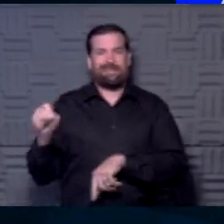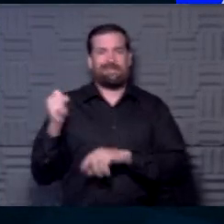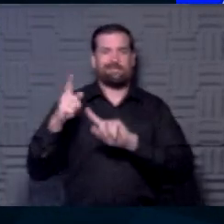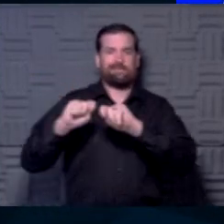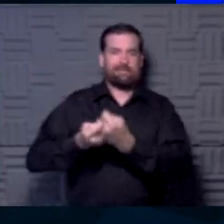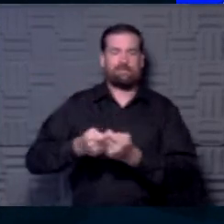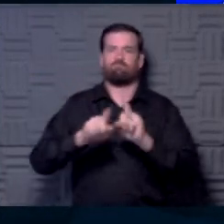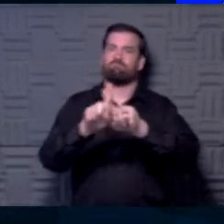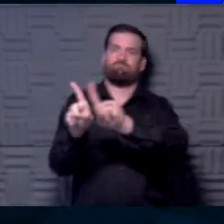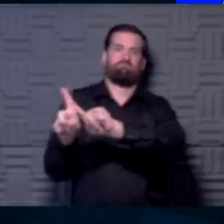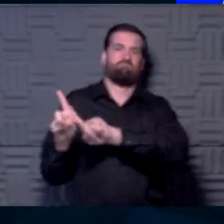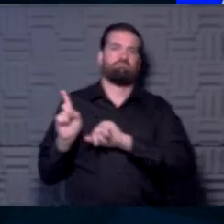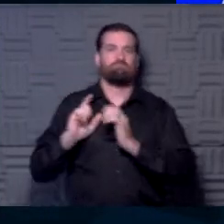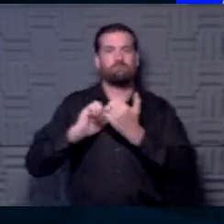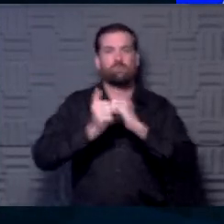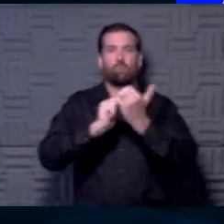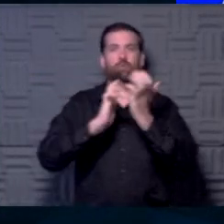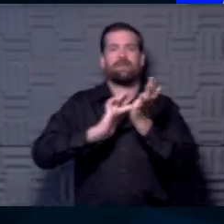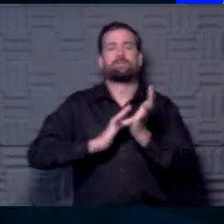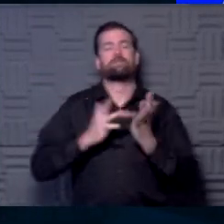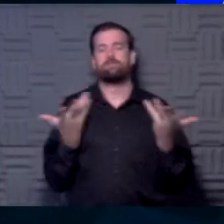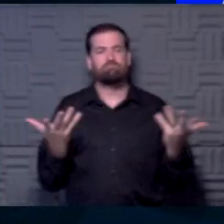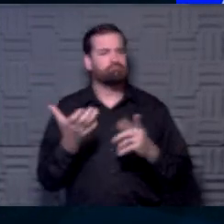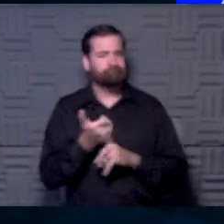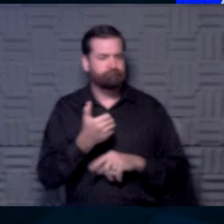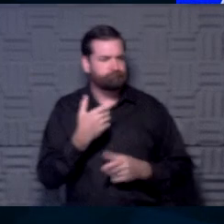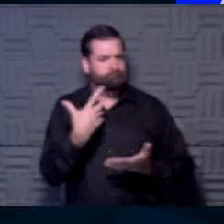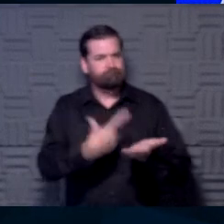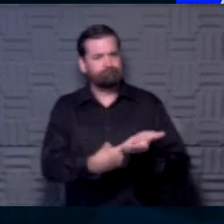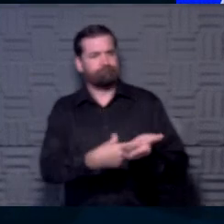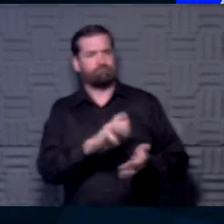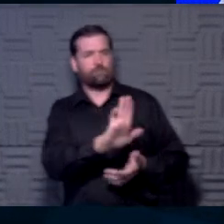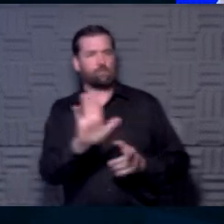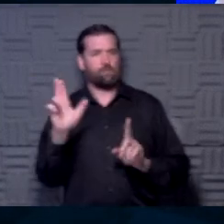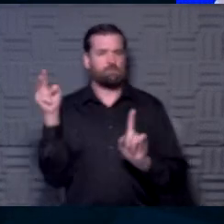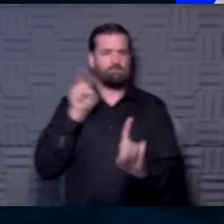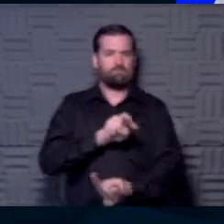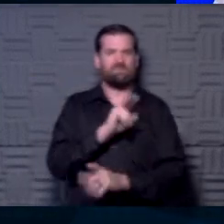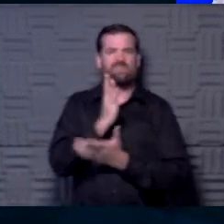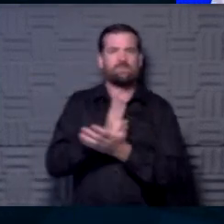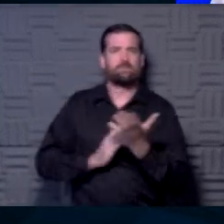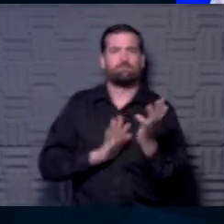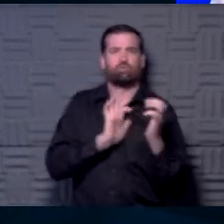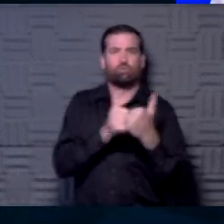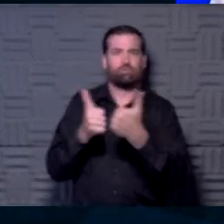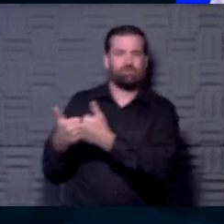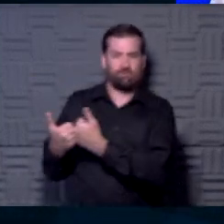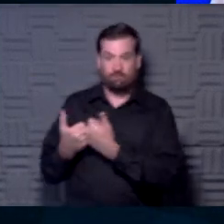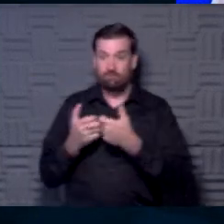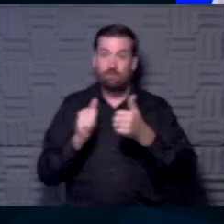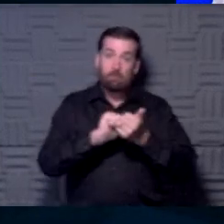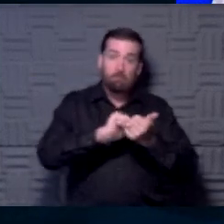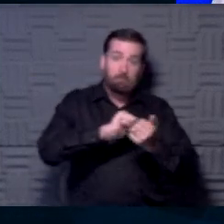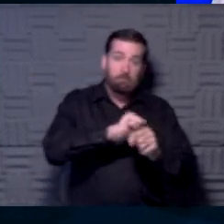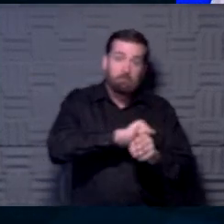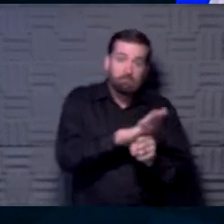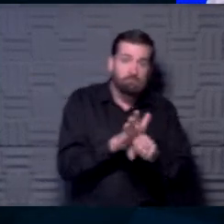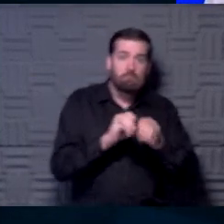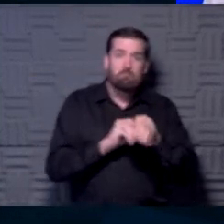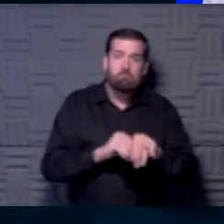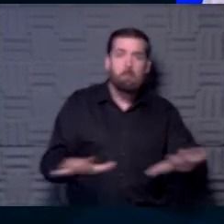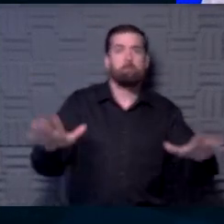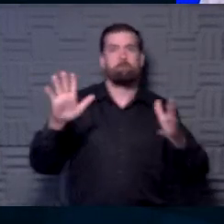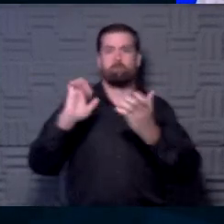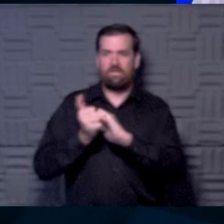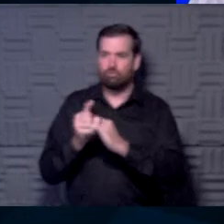So lots of sports medicine. Talk to us about what you see as being so challenging in a pandemic to make sure that athletes are